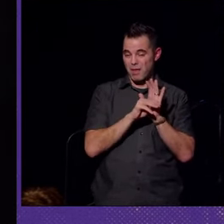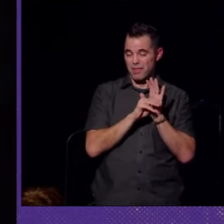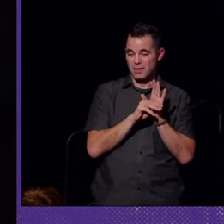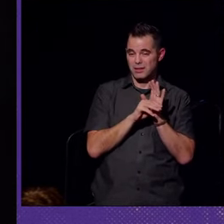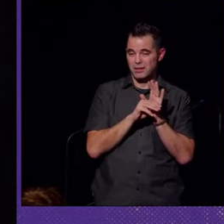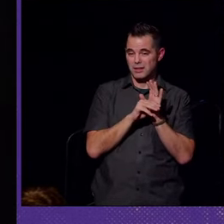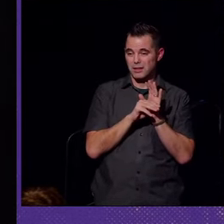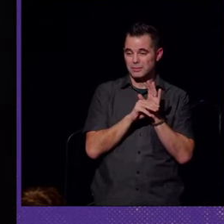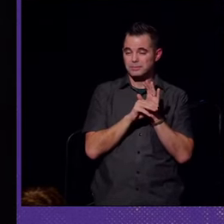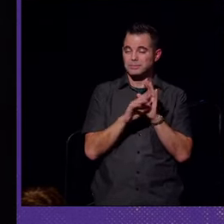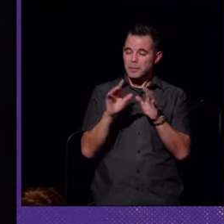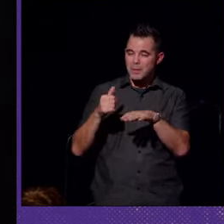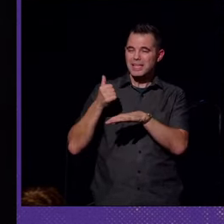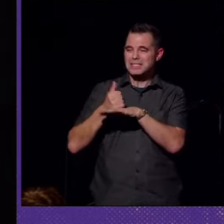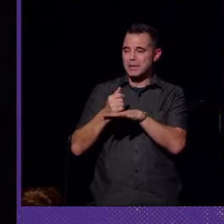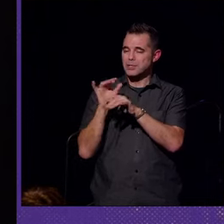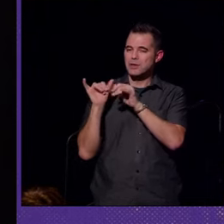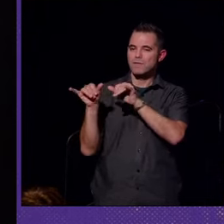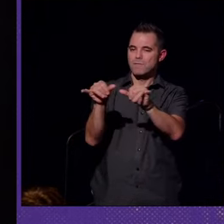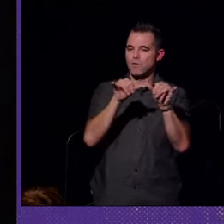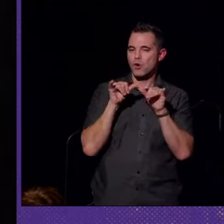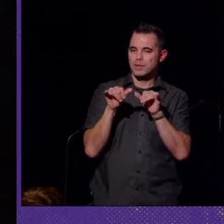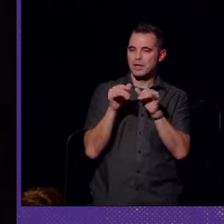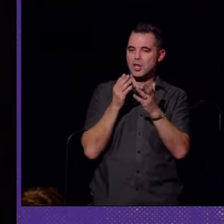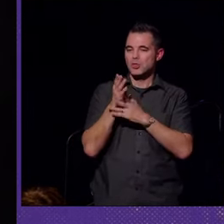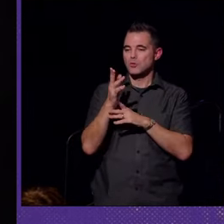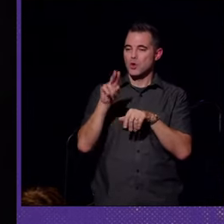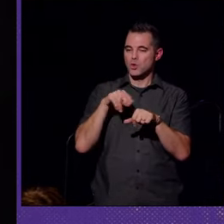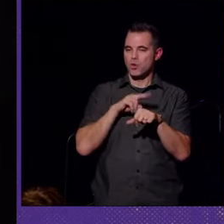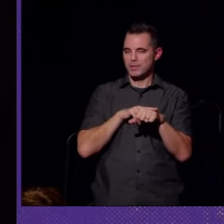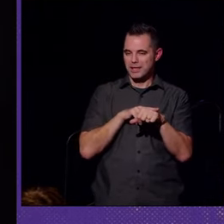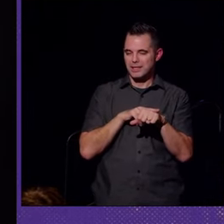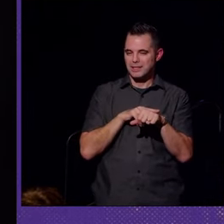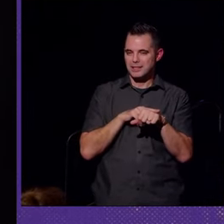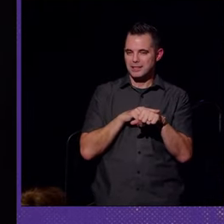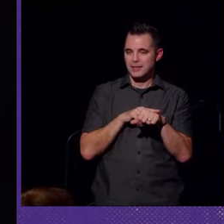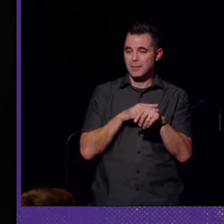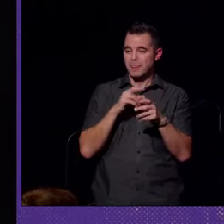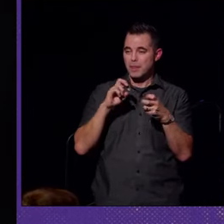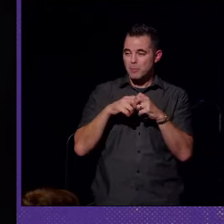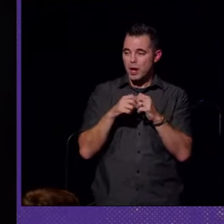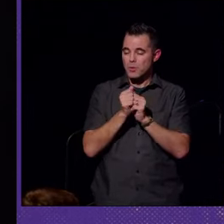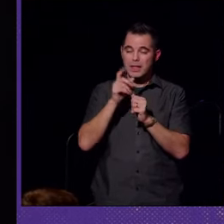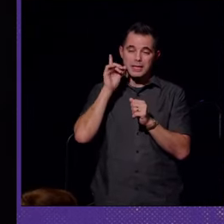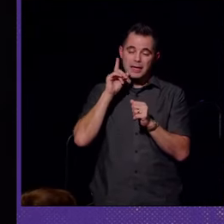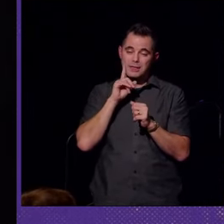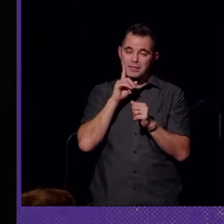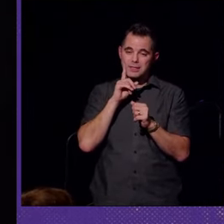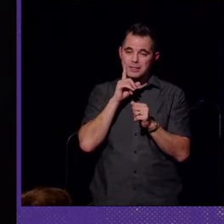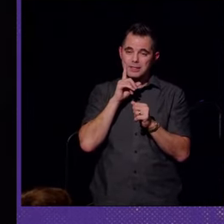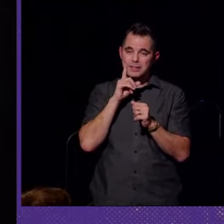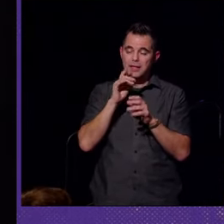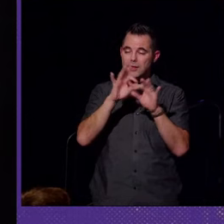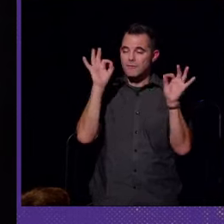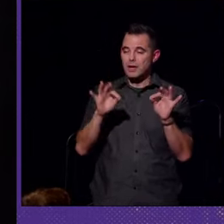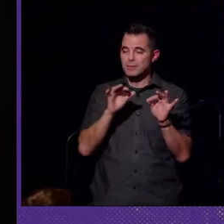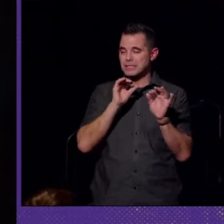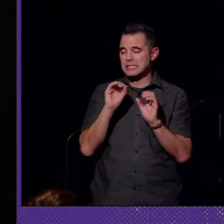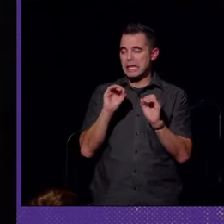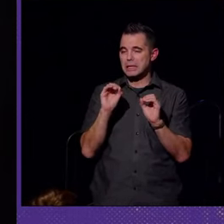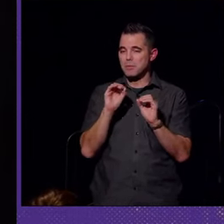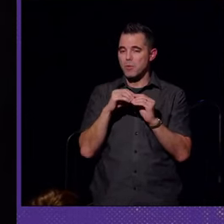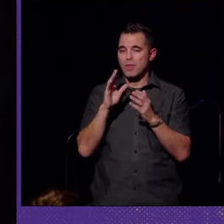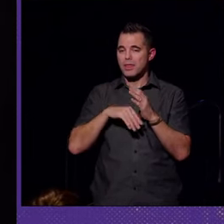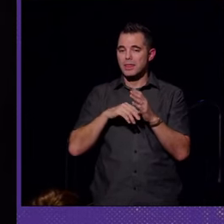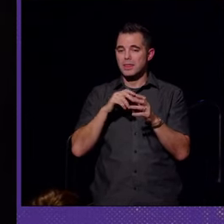By establishing conformity through normality, the problem of deafness was framed as nothing more